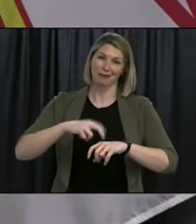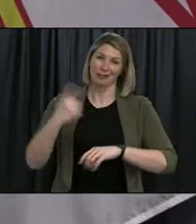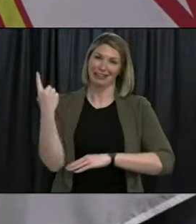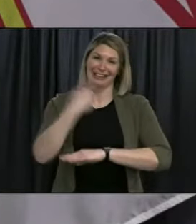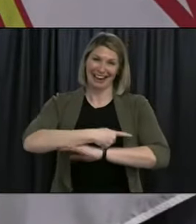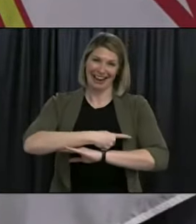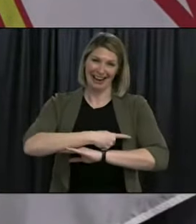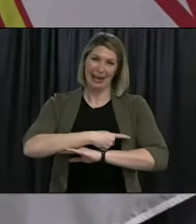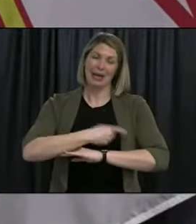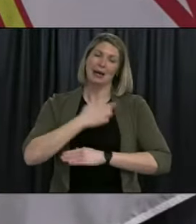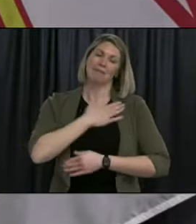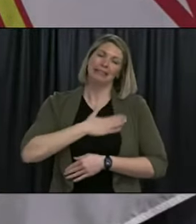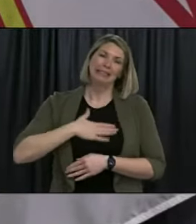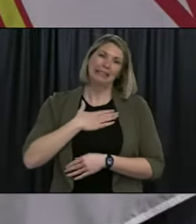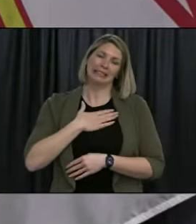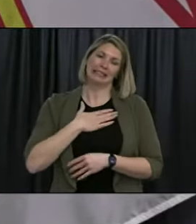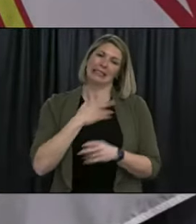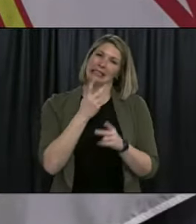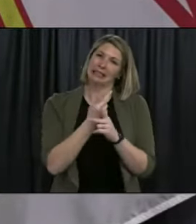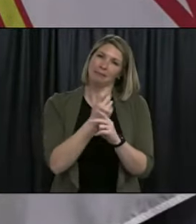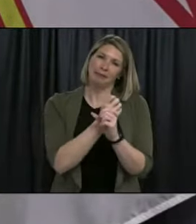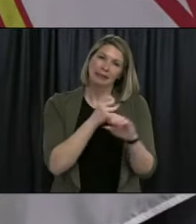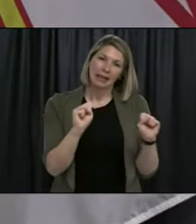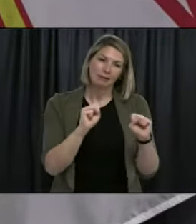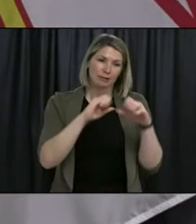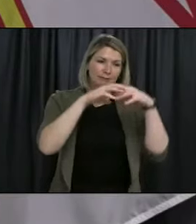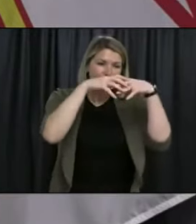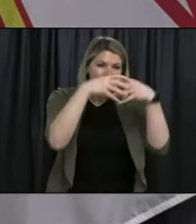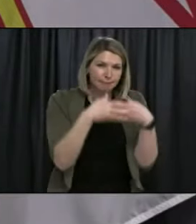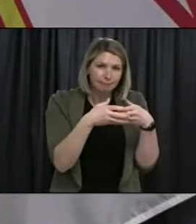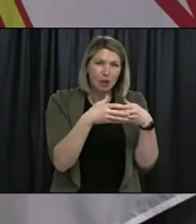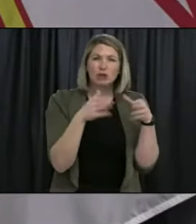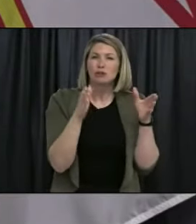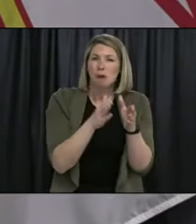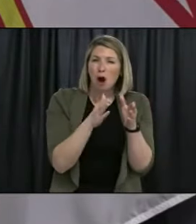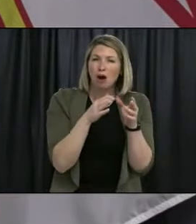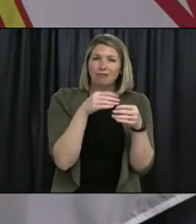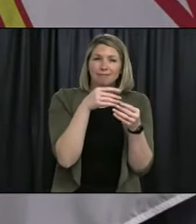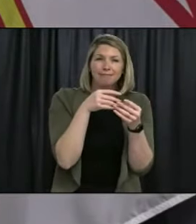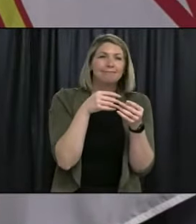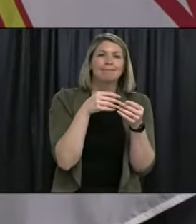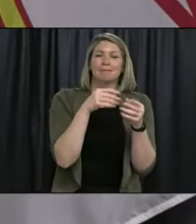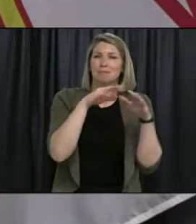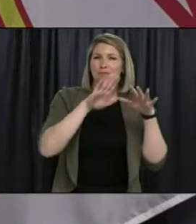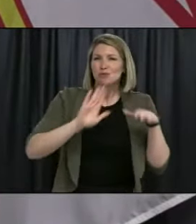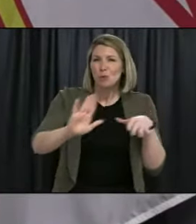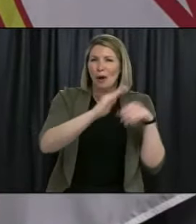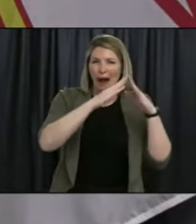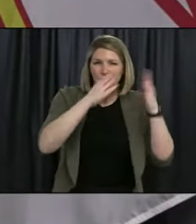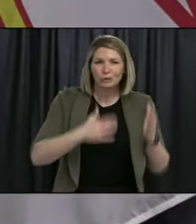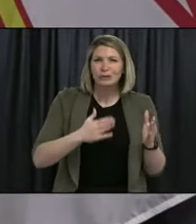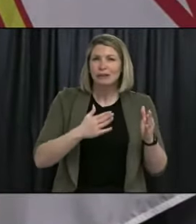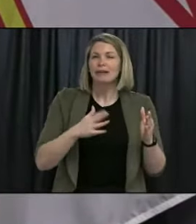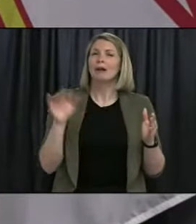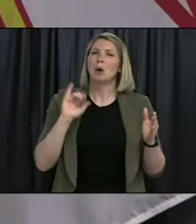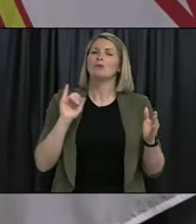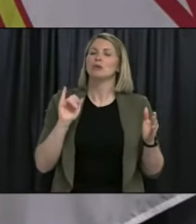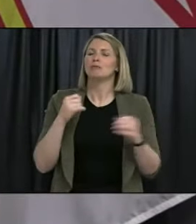try to keep celebrations safe, bubbled, and socially distanced. With that, I'll turn it over to Dr. Hagee for some brief remarks.